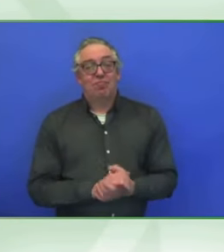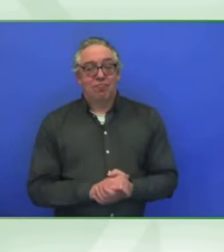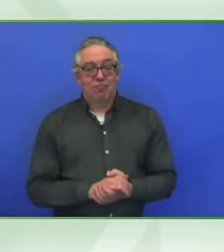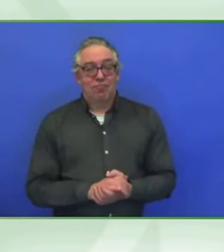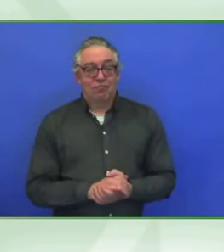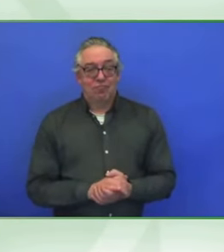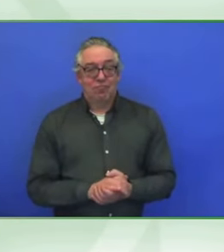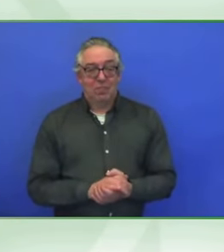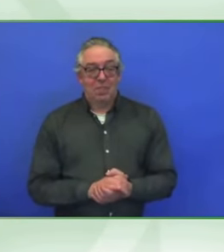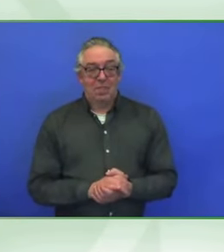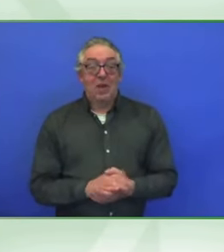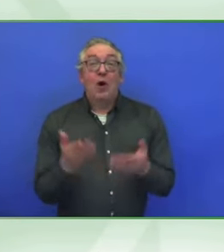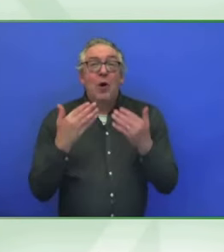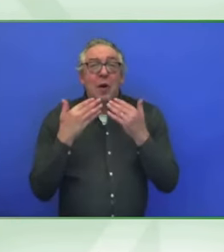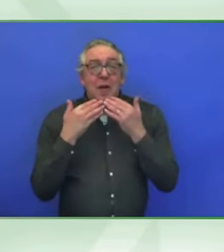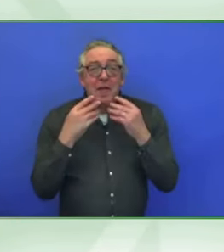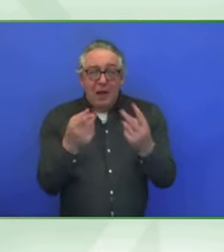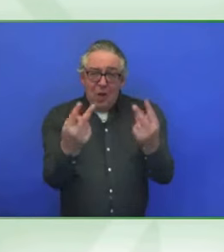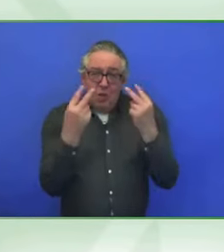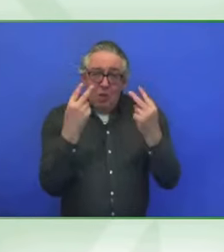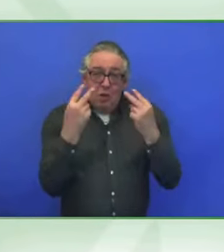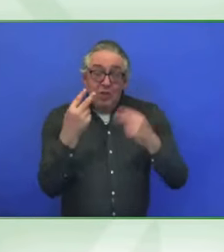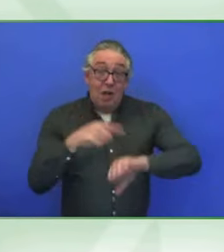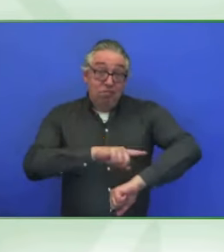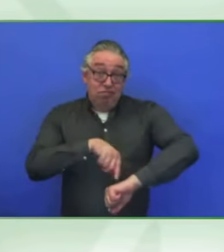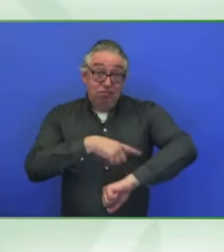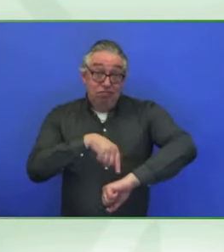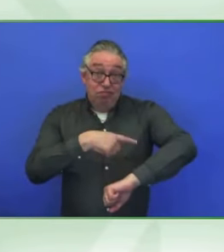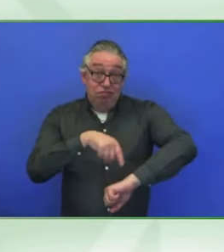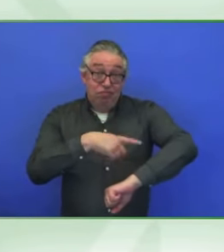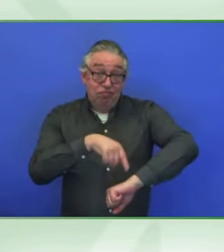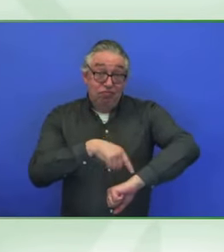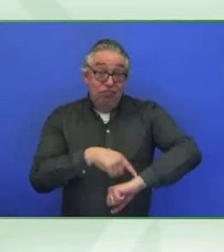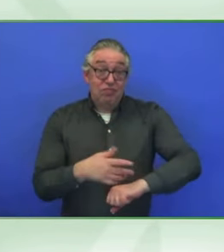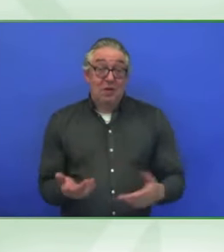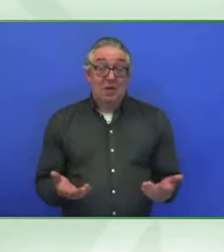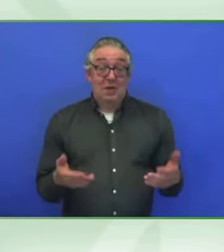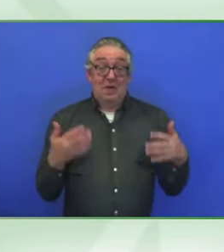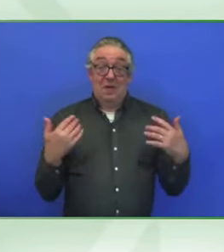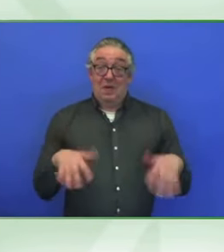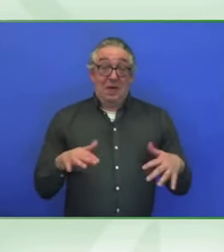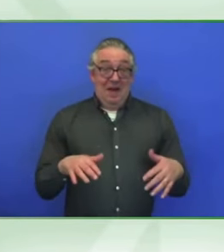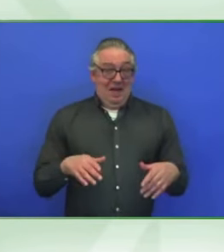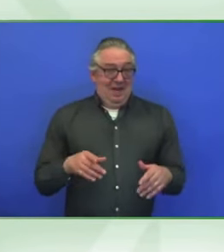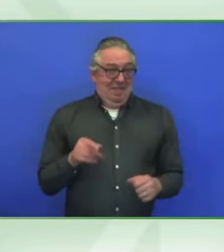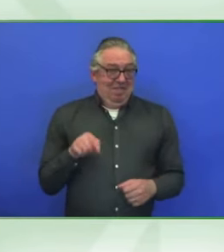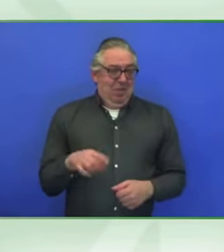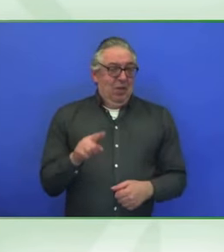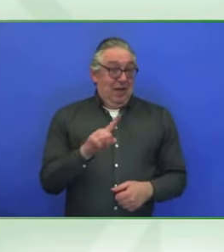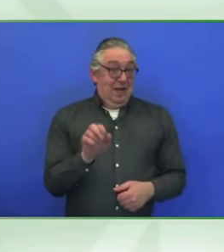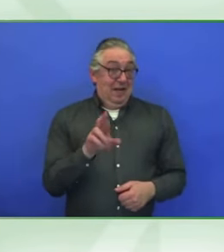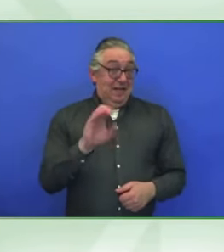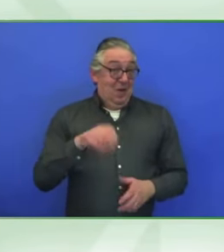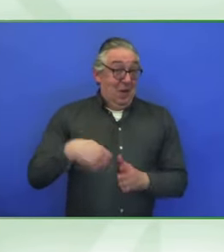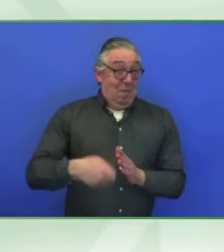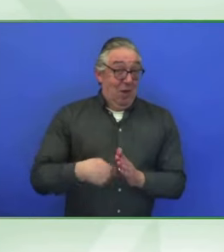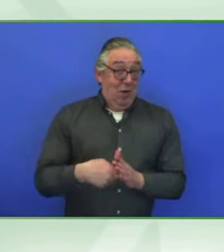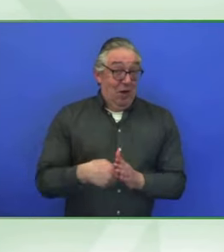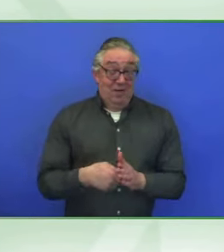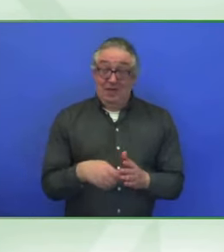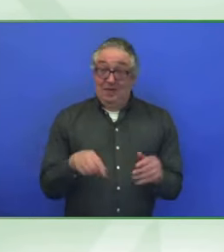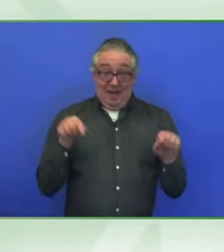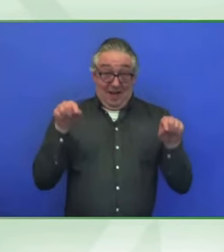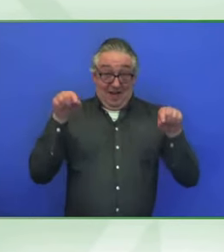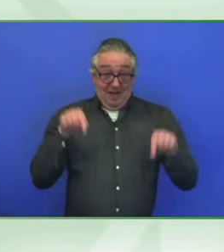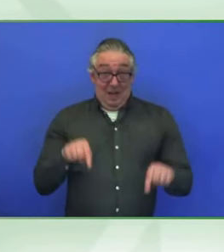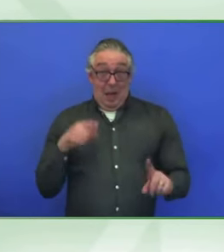this very, very long day. The Zero Project, this is precisely what we do. We bring people together, we have these conversations, build these networks, these ecosystems, going back